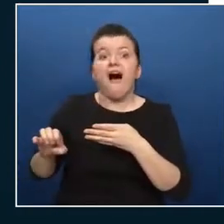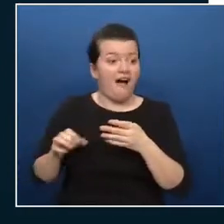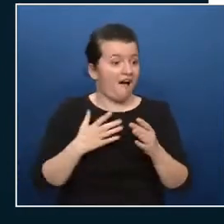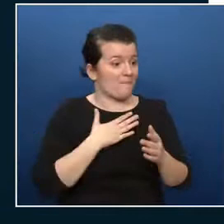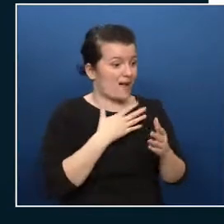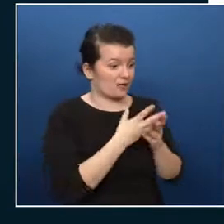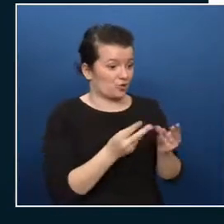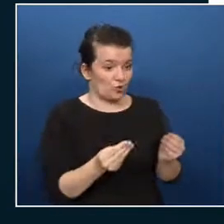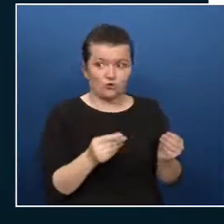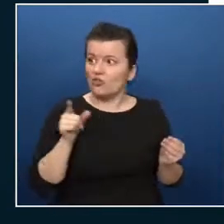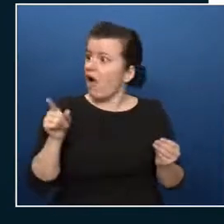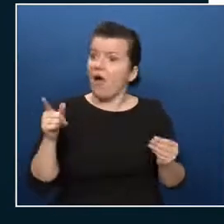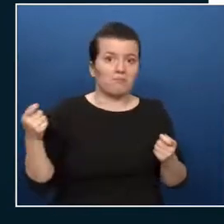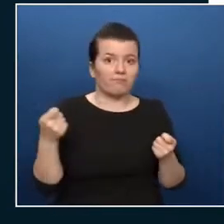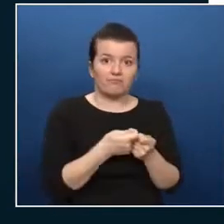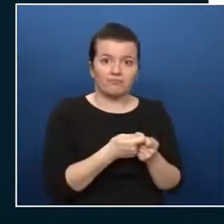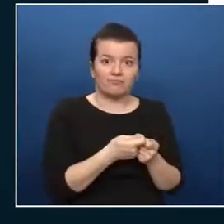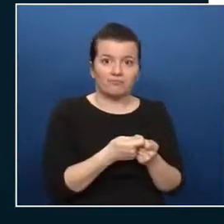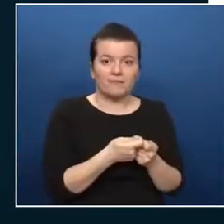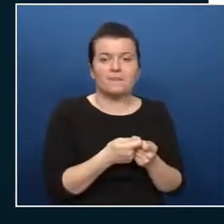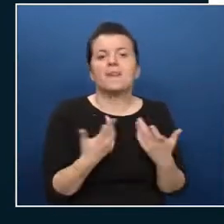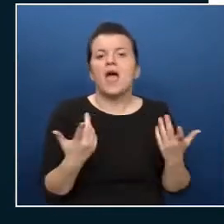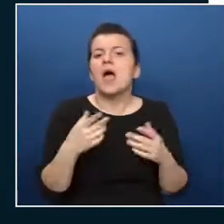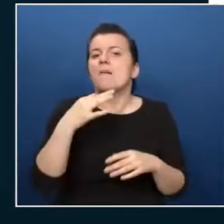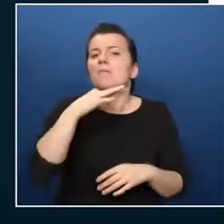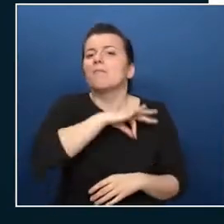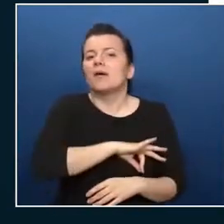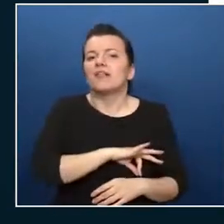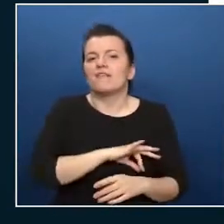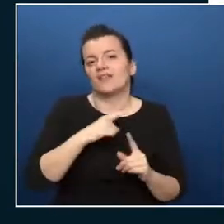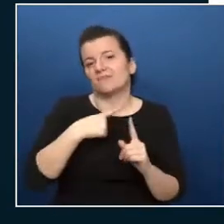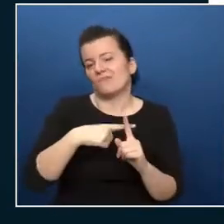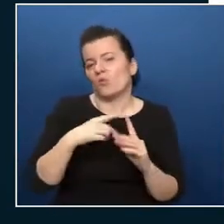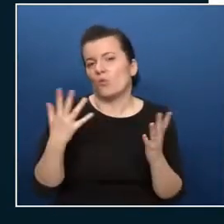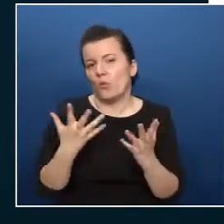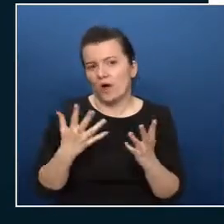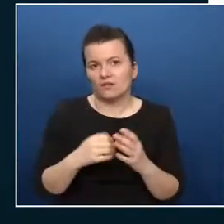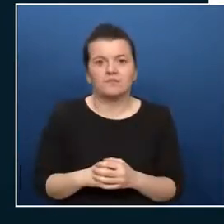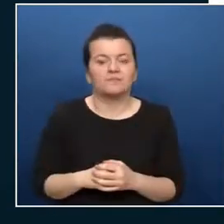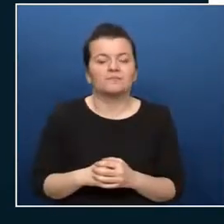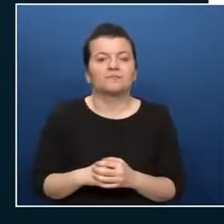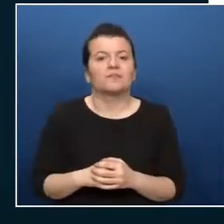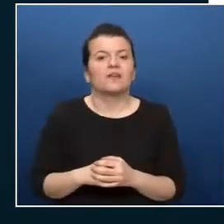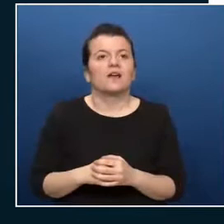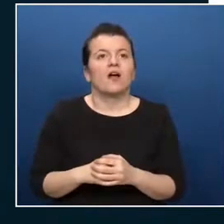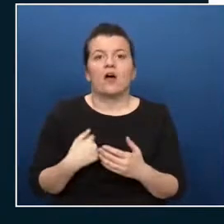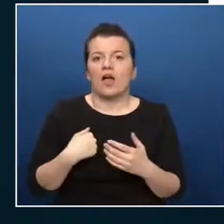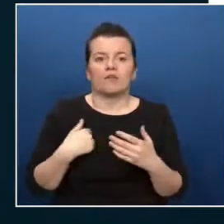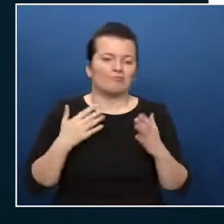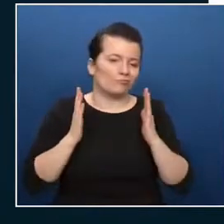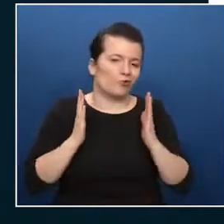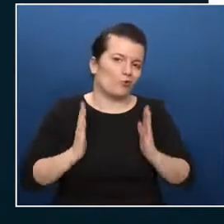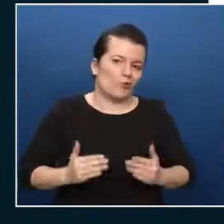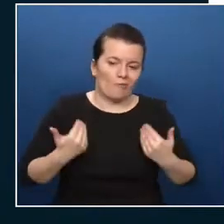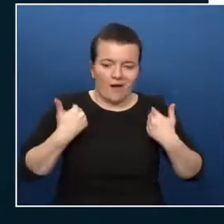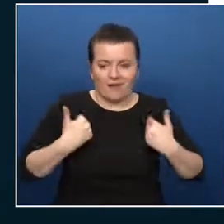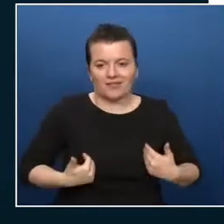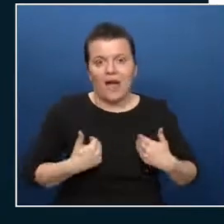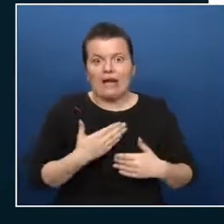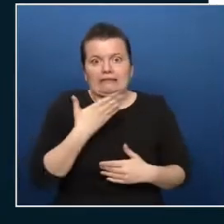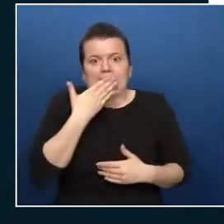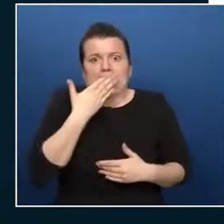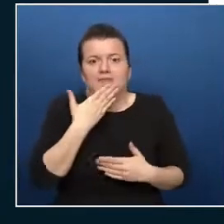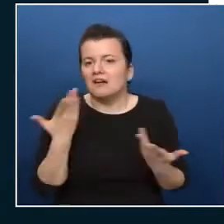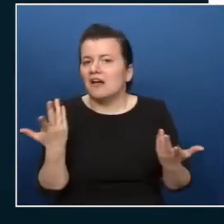and infrastructure as code has several benefits so it lowers the potential for human errors you can create